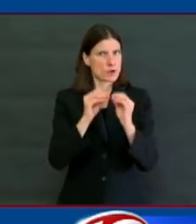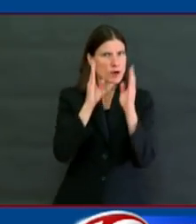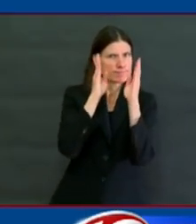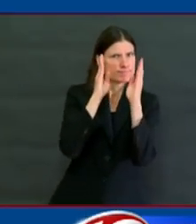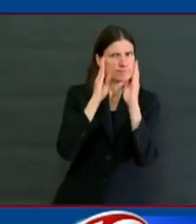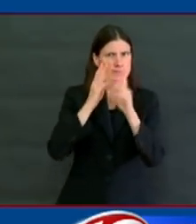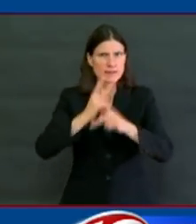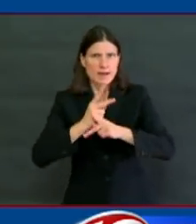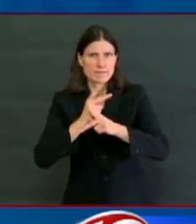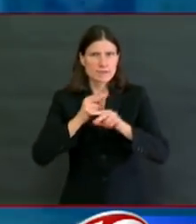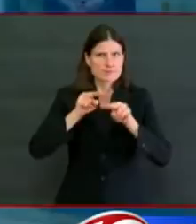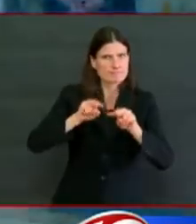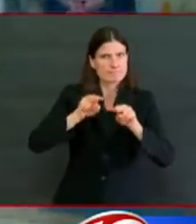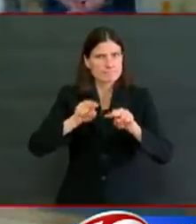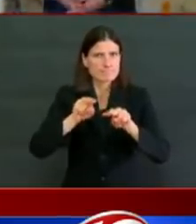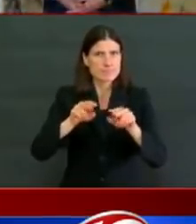place.